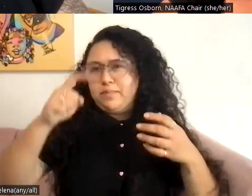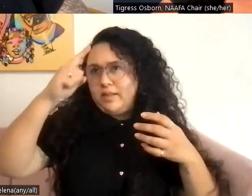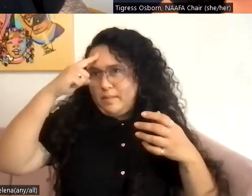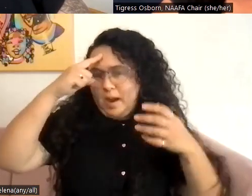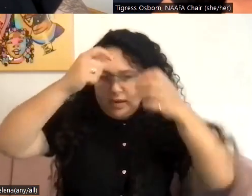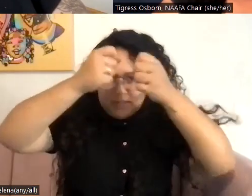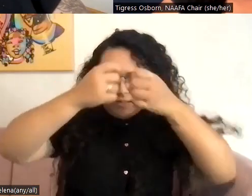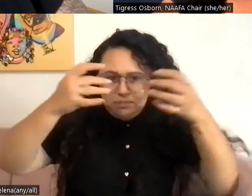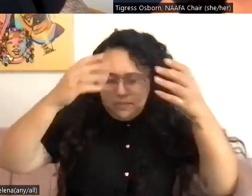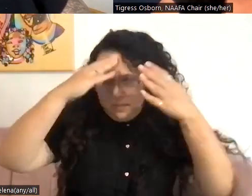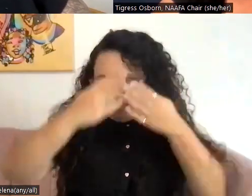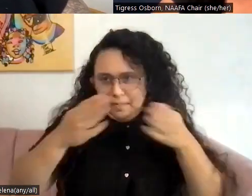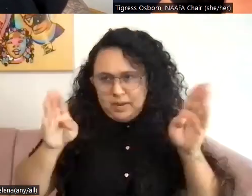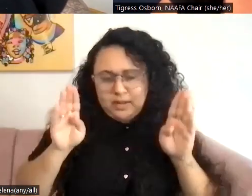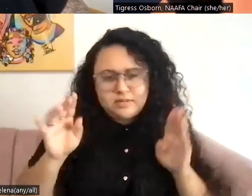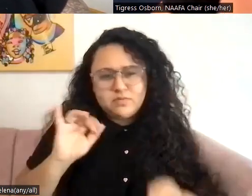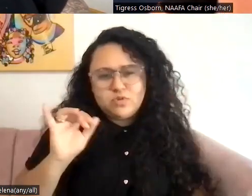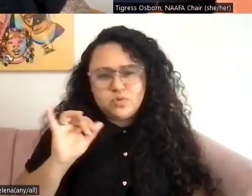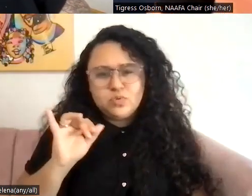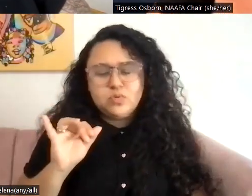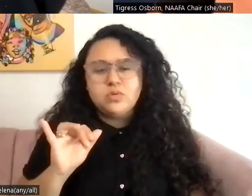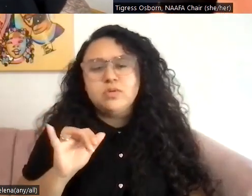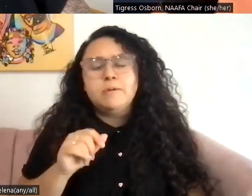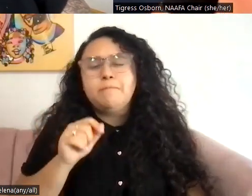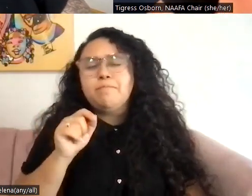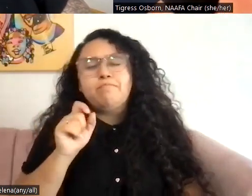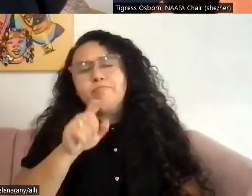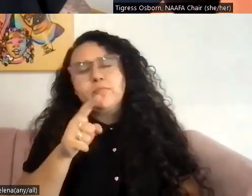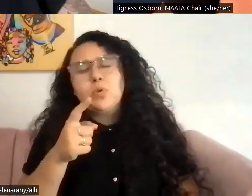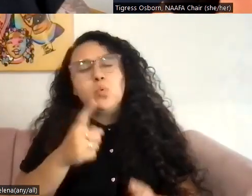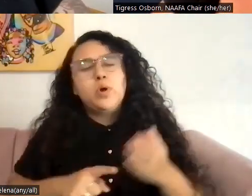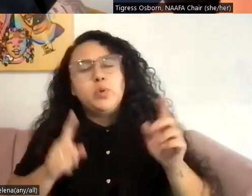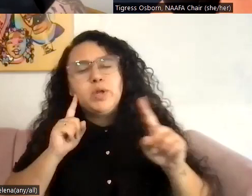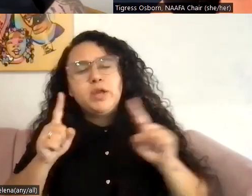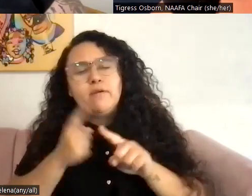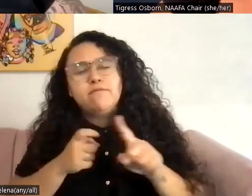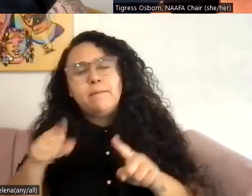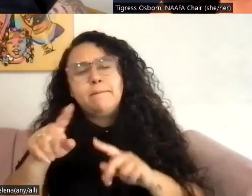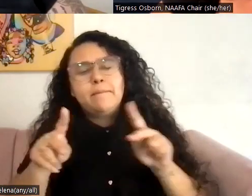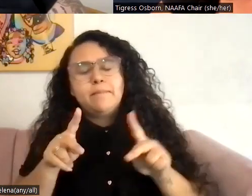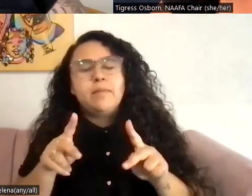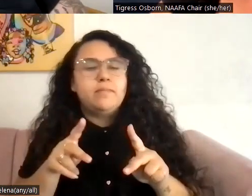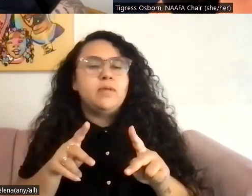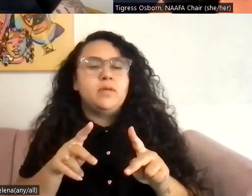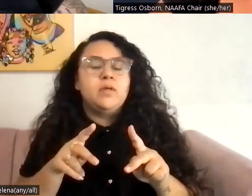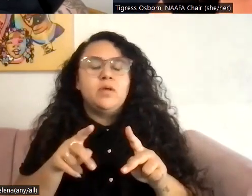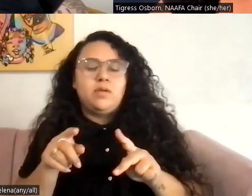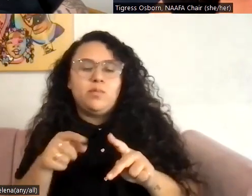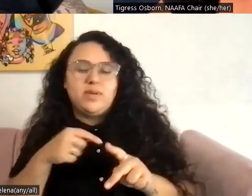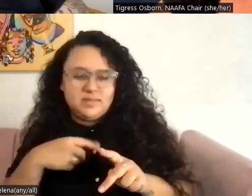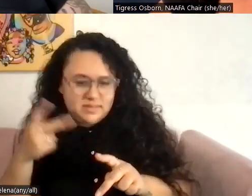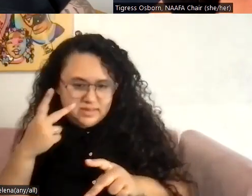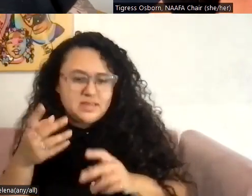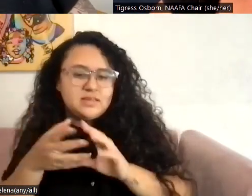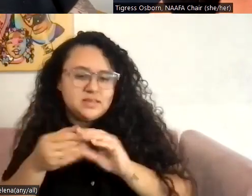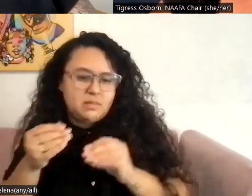about it. I think, what do you hear from people? We're going to get some of your comments in the chat about additional tips here. But Anna, what